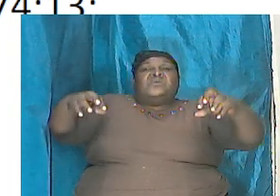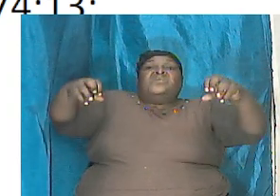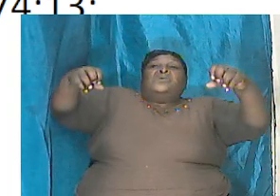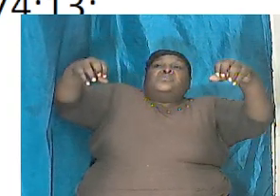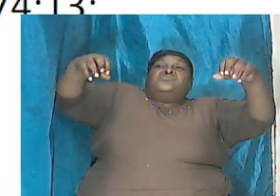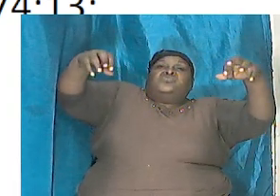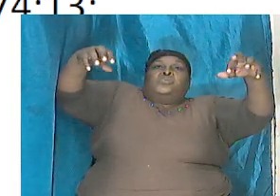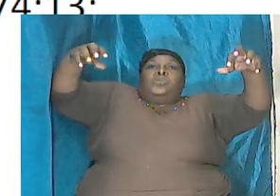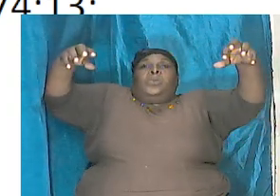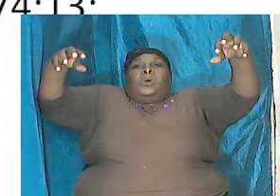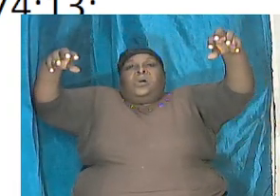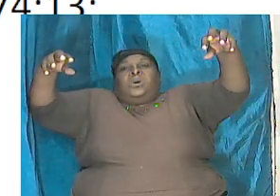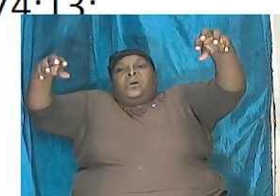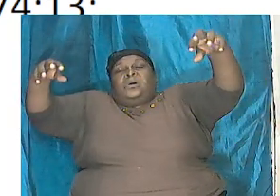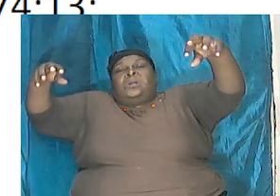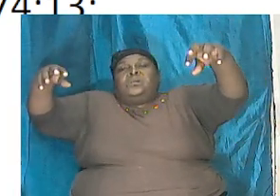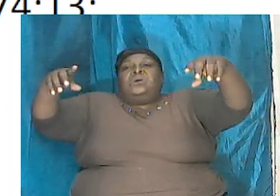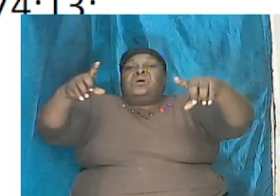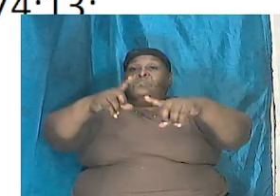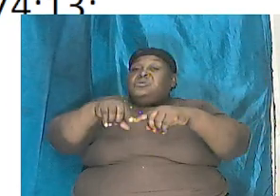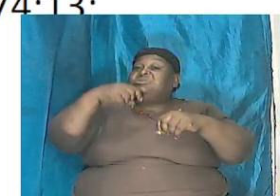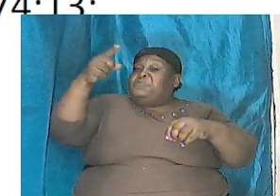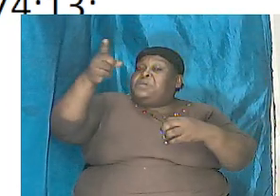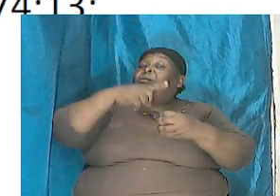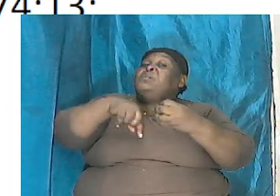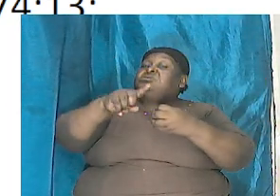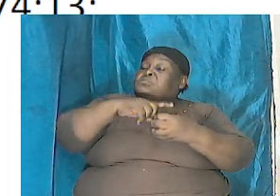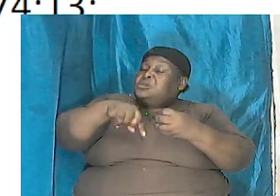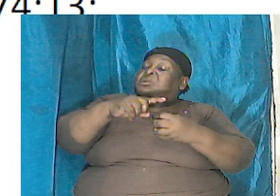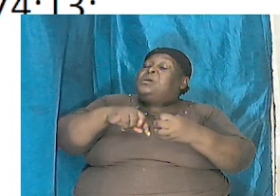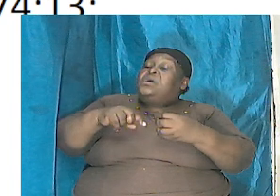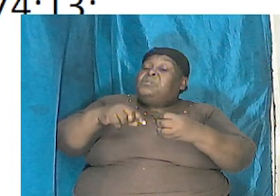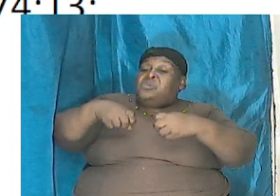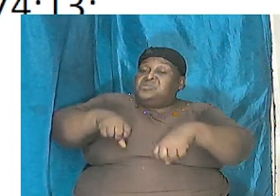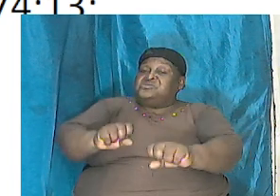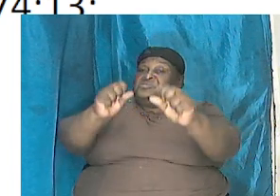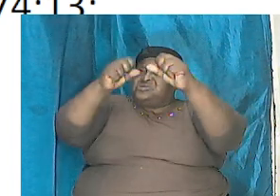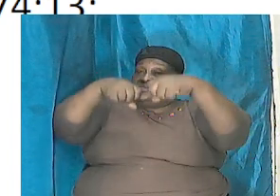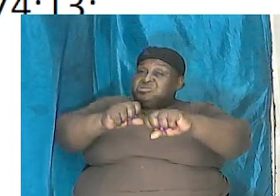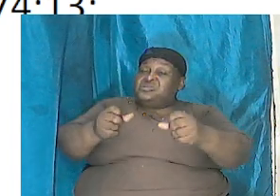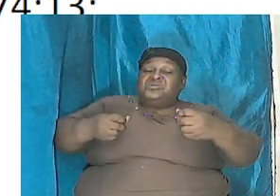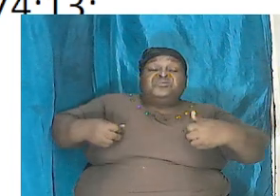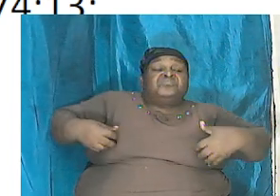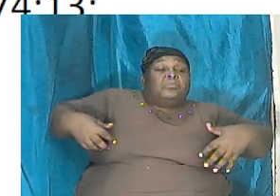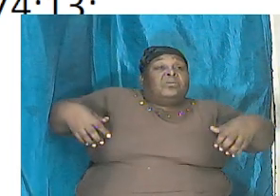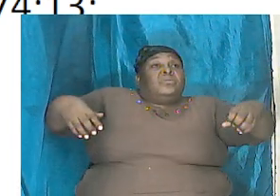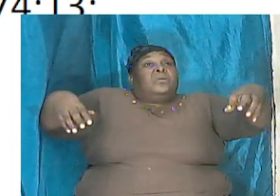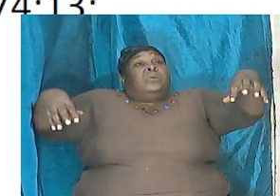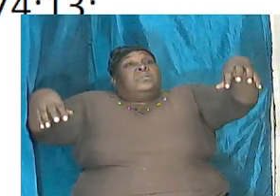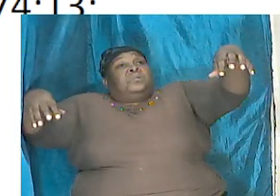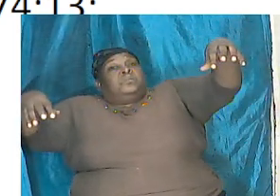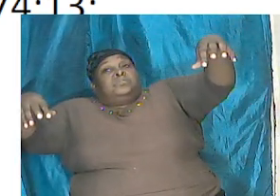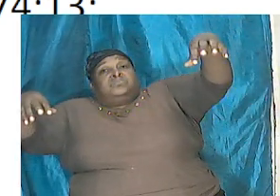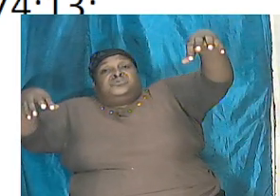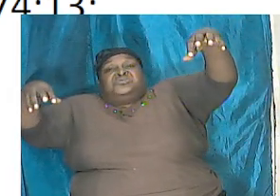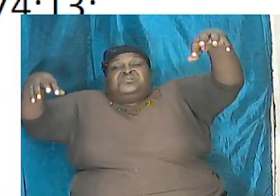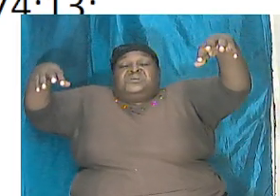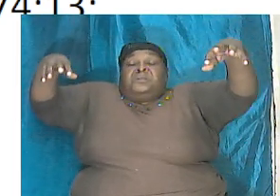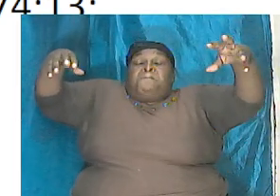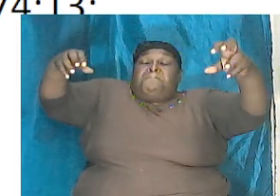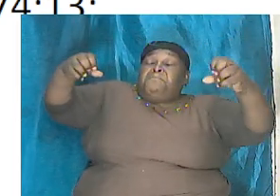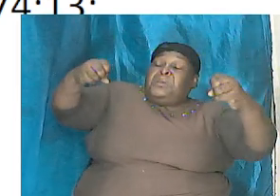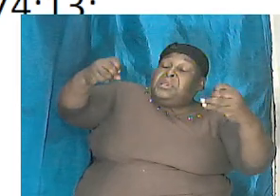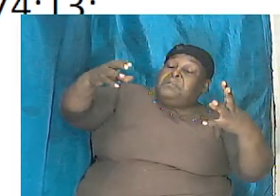on the land just like what the scientist tells us these dinosaurs are land animals but there are species of them